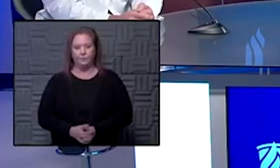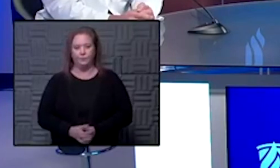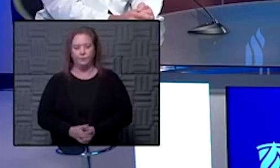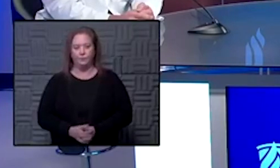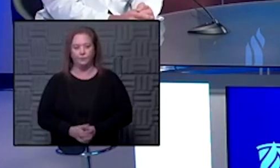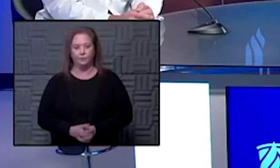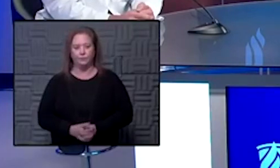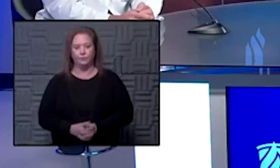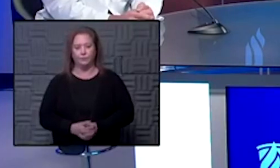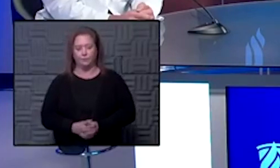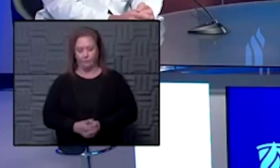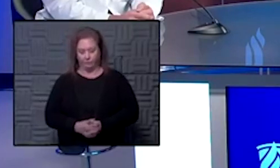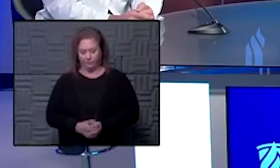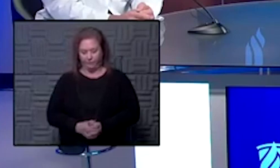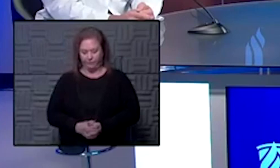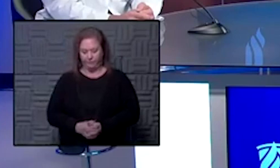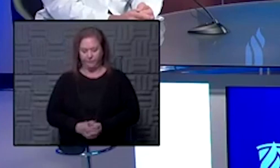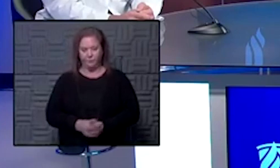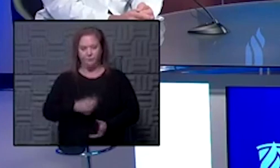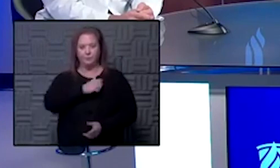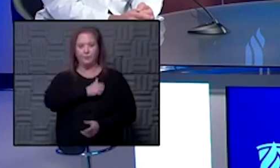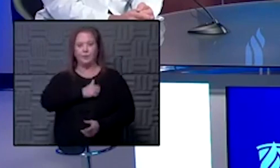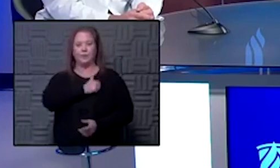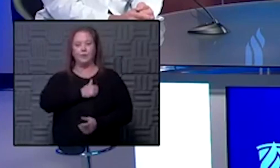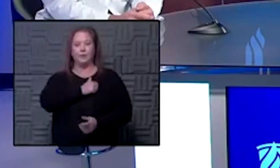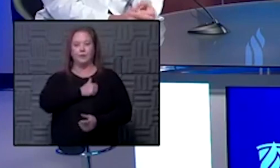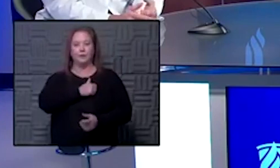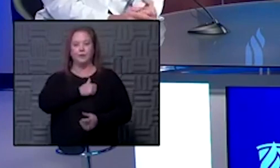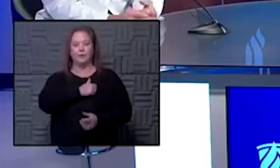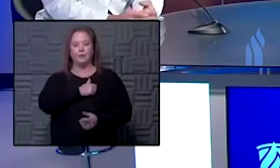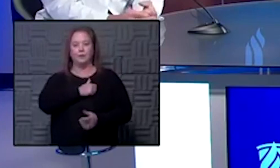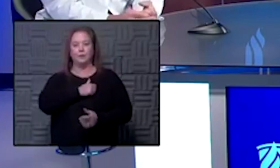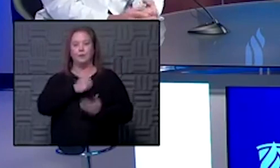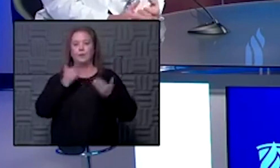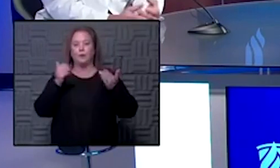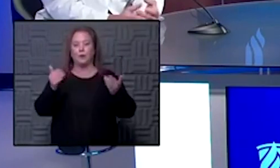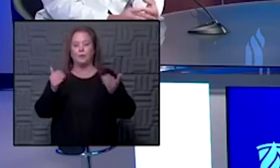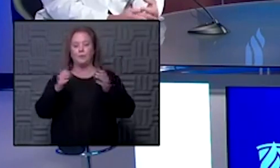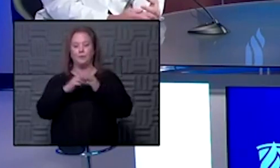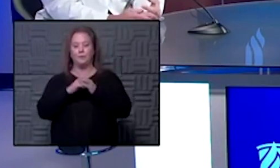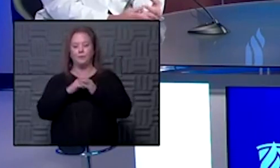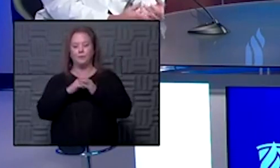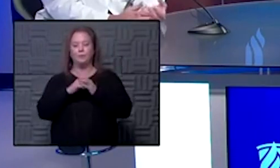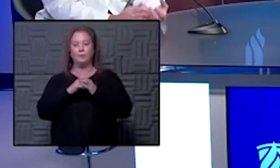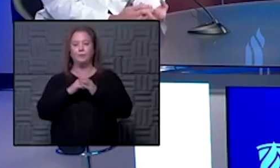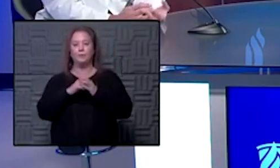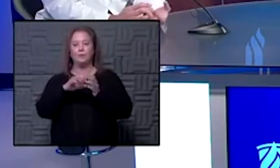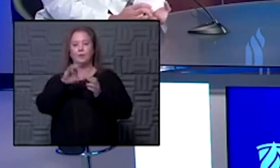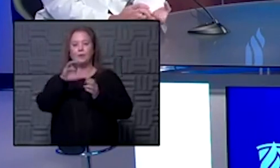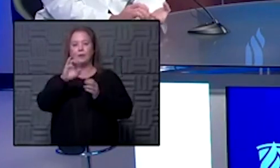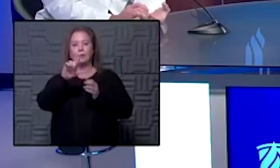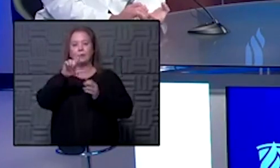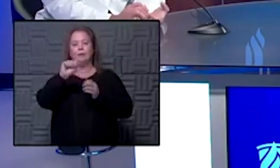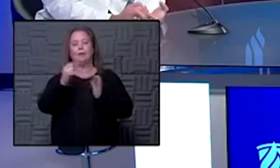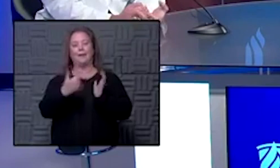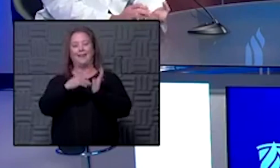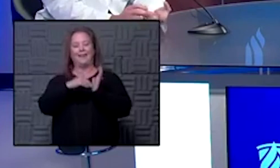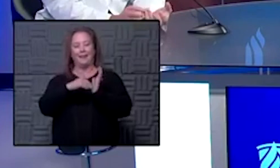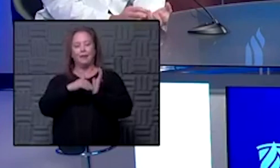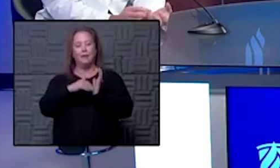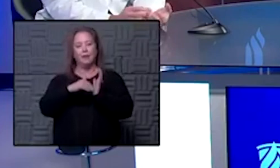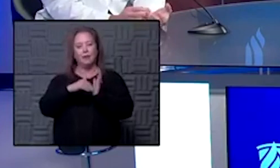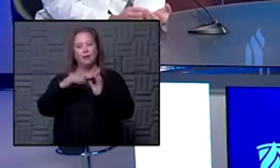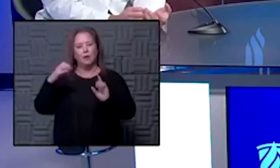um go ahead go ahead sorry did someone else want to ask a question go ahead um this is celia again i just to